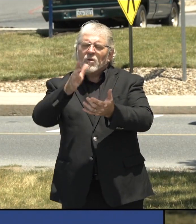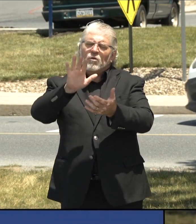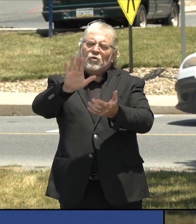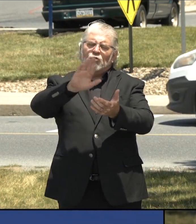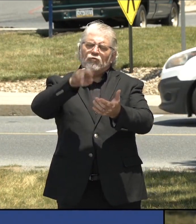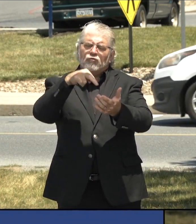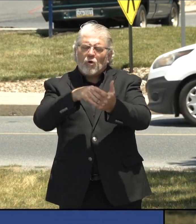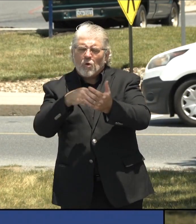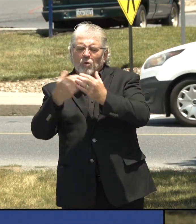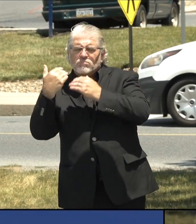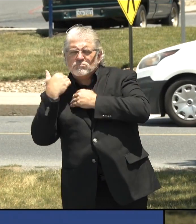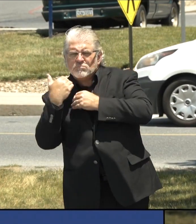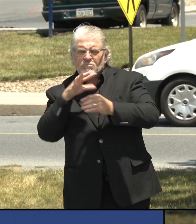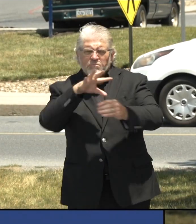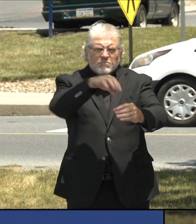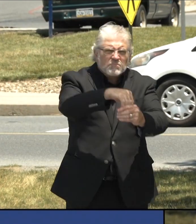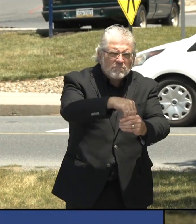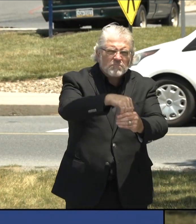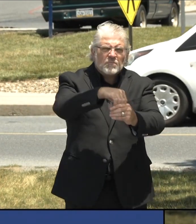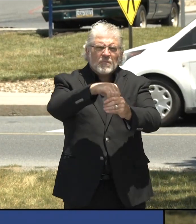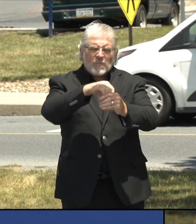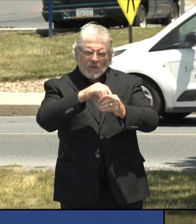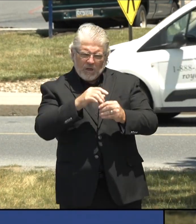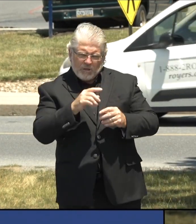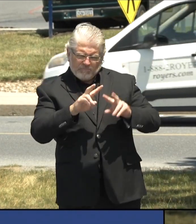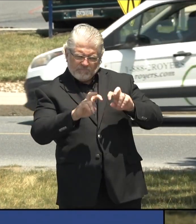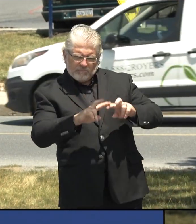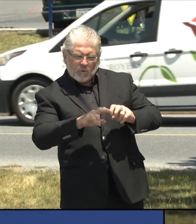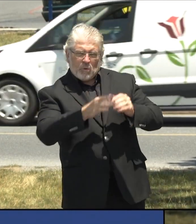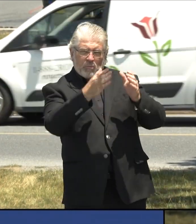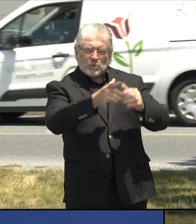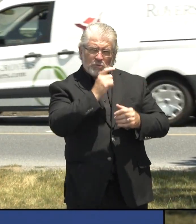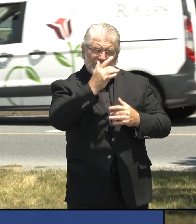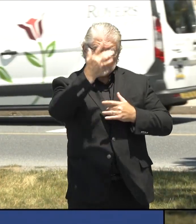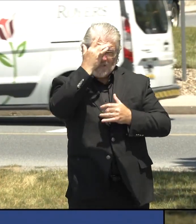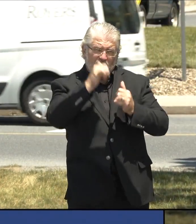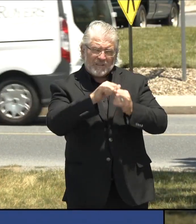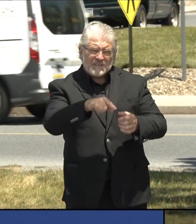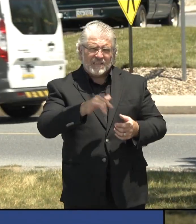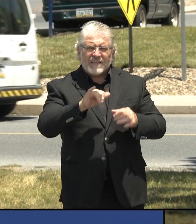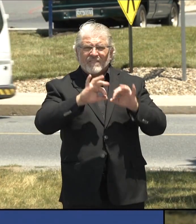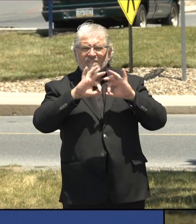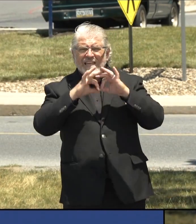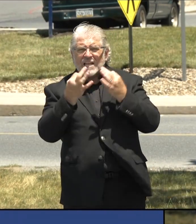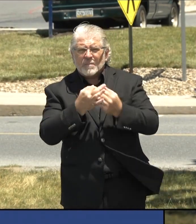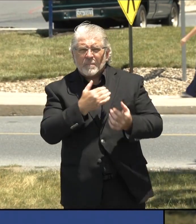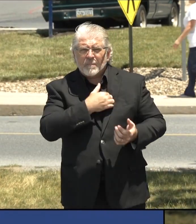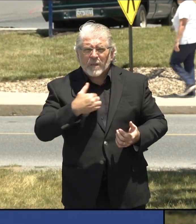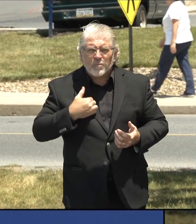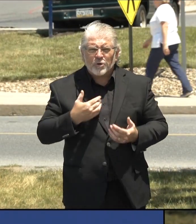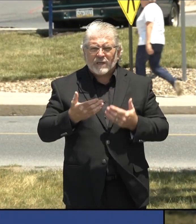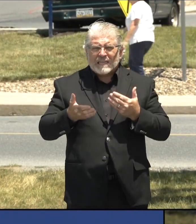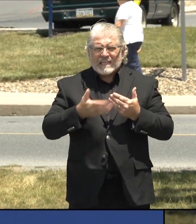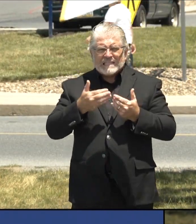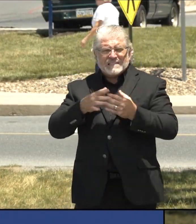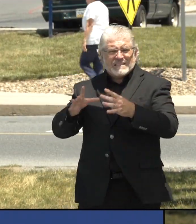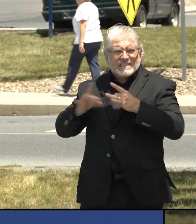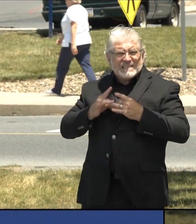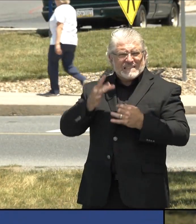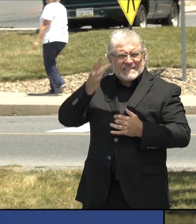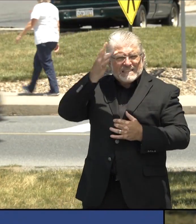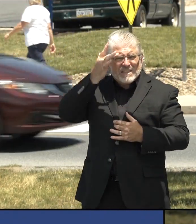and compromise one loved ones, even as well as we all eagerly return to a more normal life.